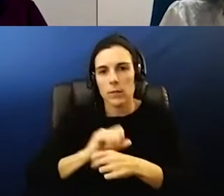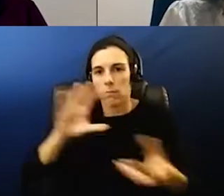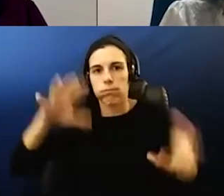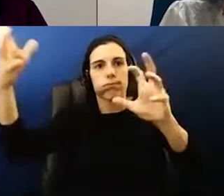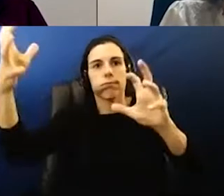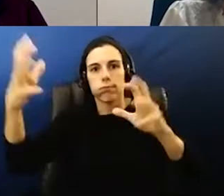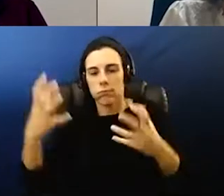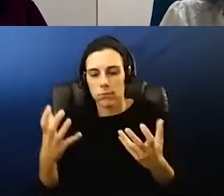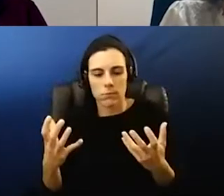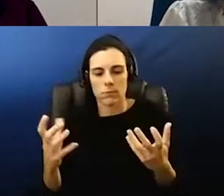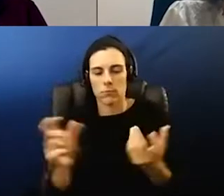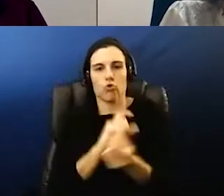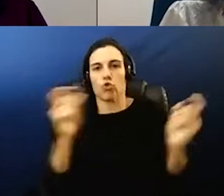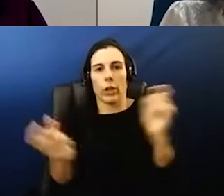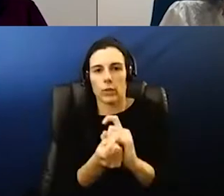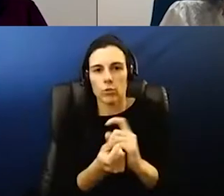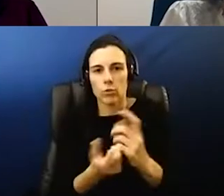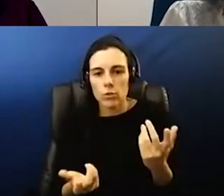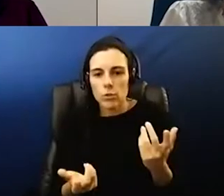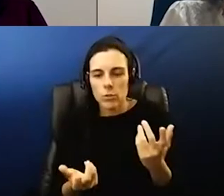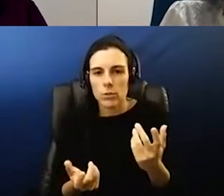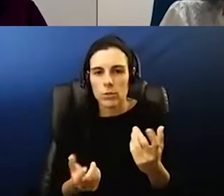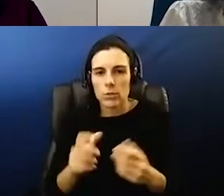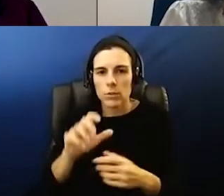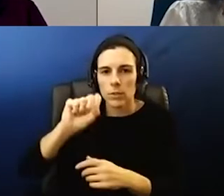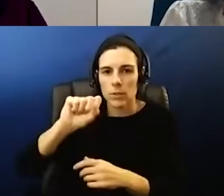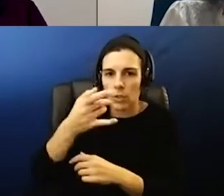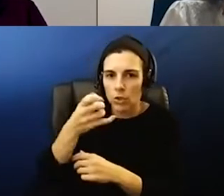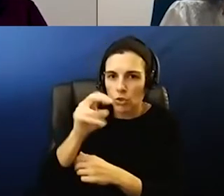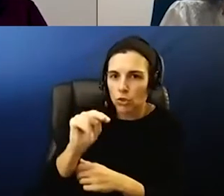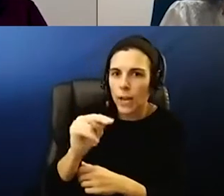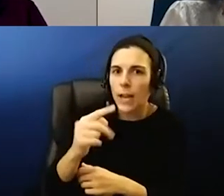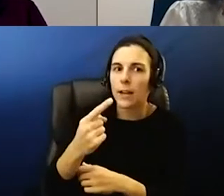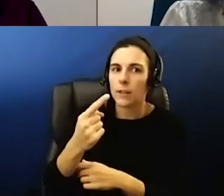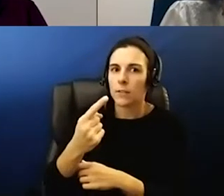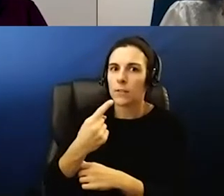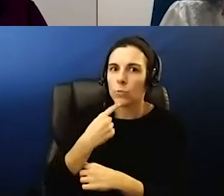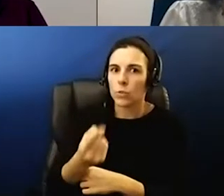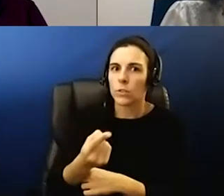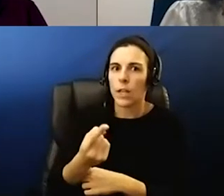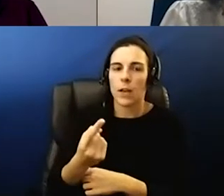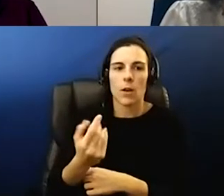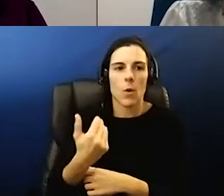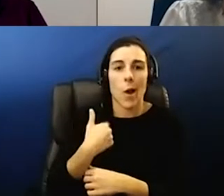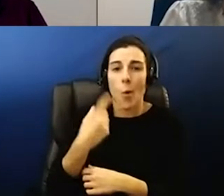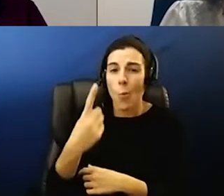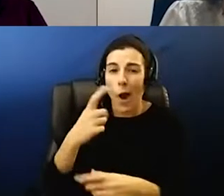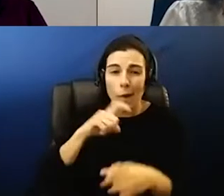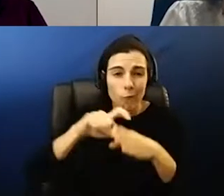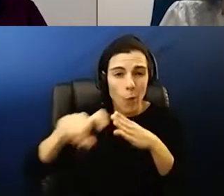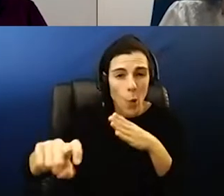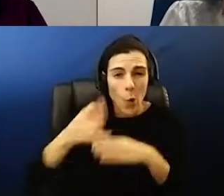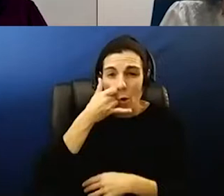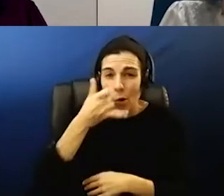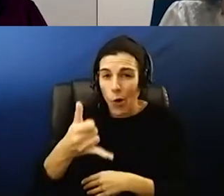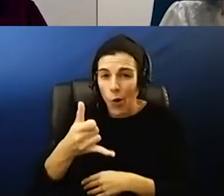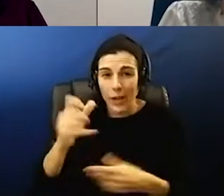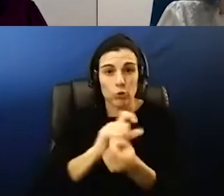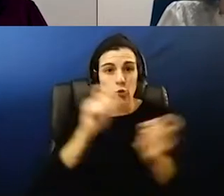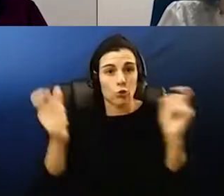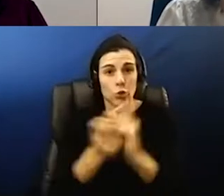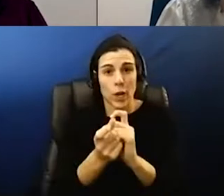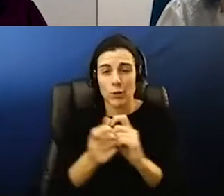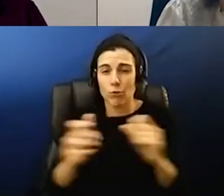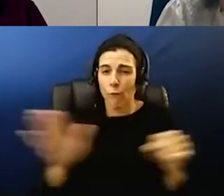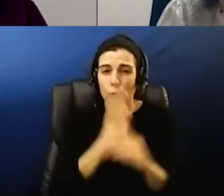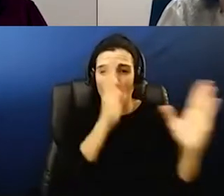can basically and shared sharon and um would probably attest that that a single phone call back to the school can change the entire plan for